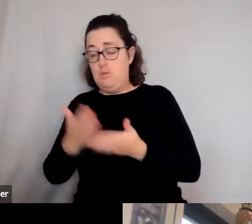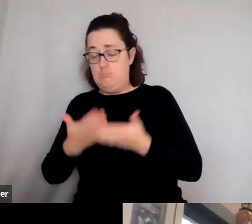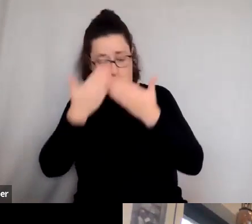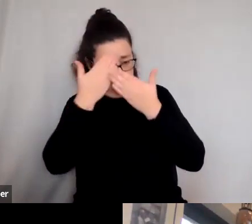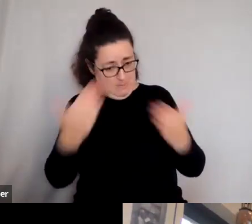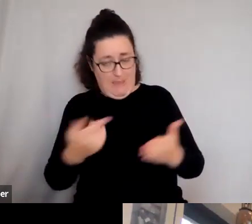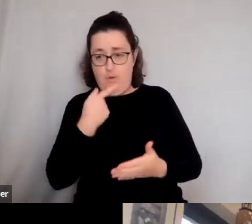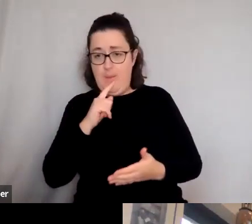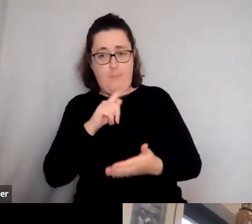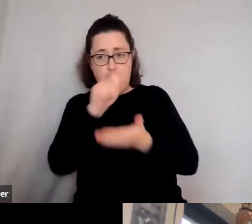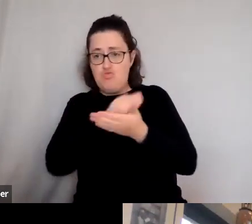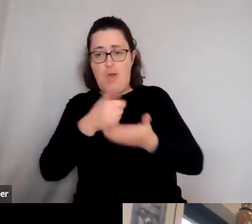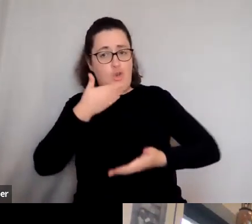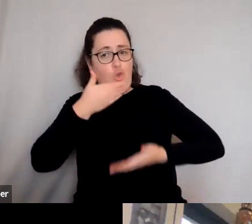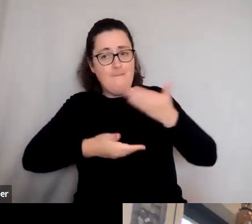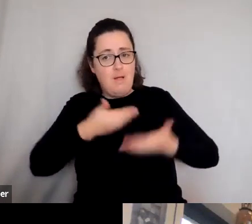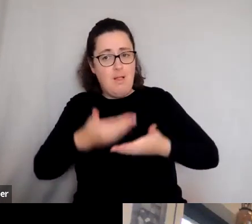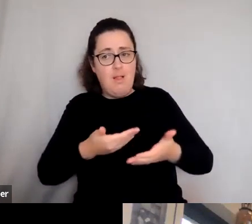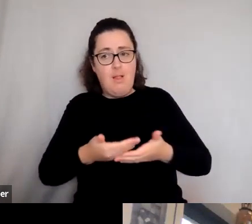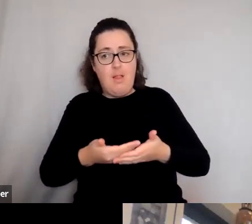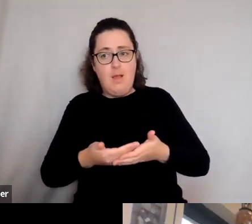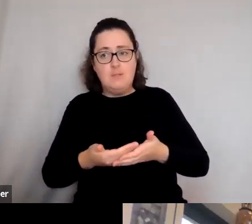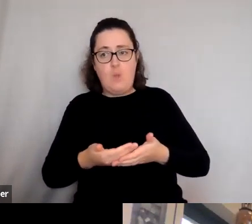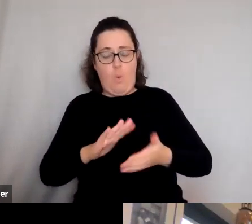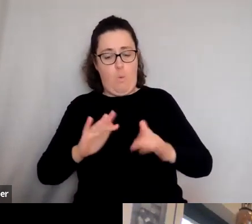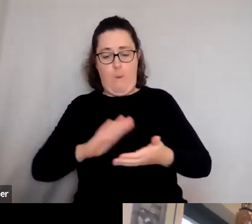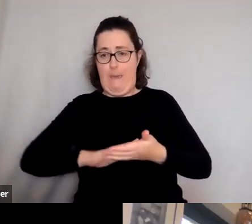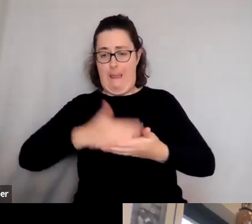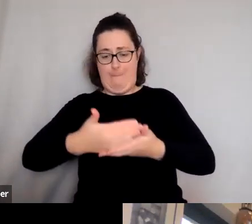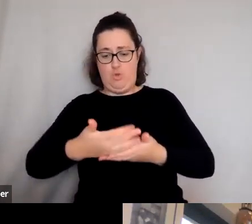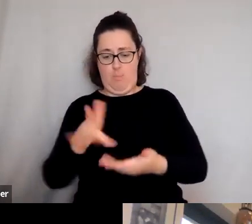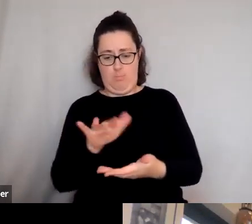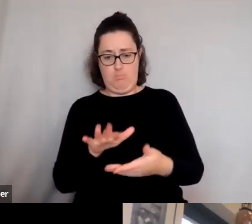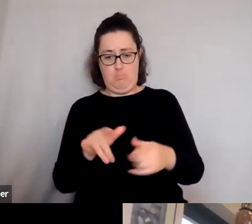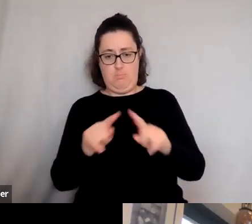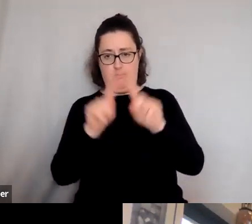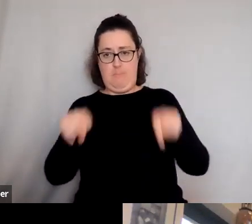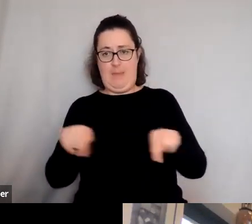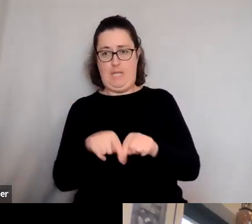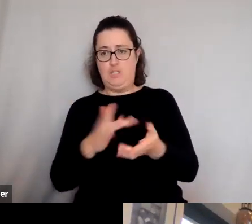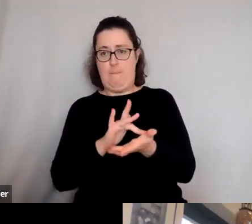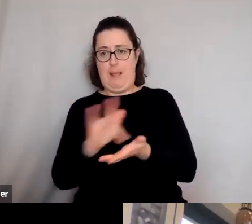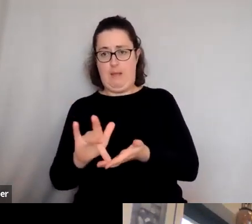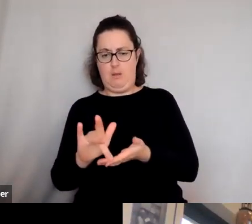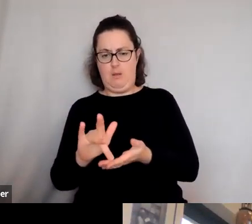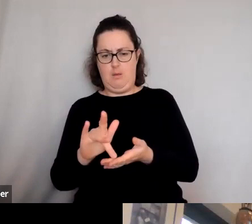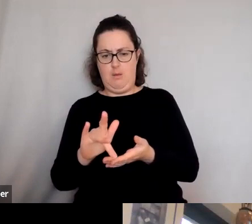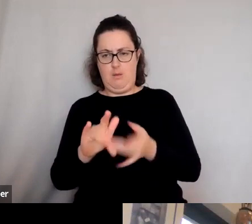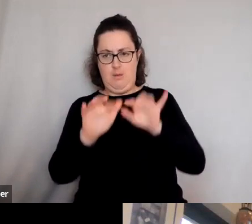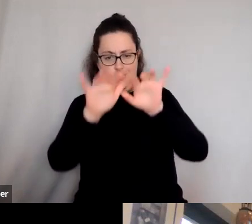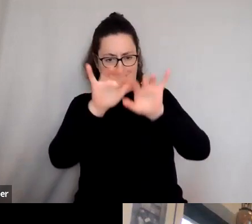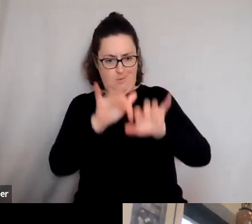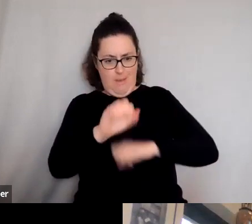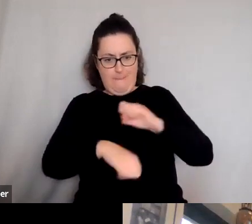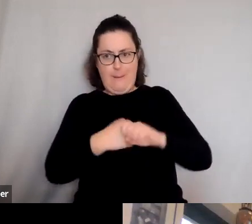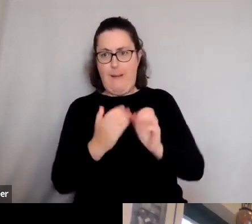novelists, you know, you've got a blank laptop, and you're going to end up with a book. And it's all